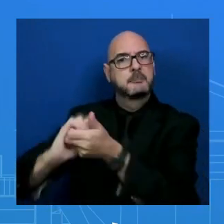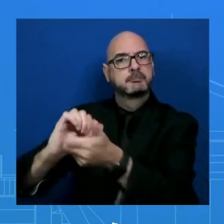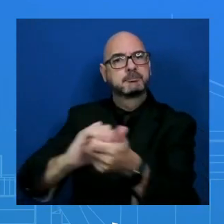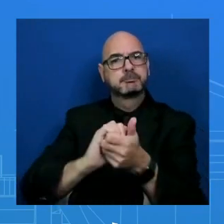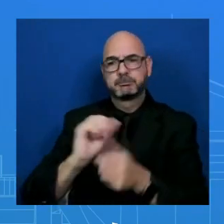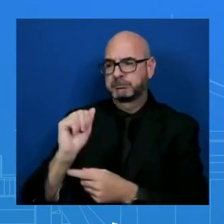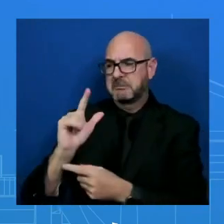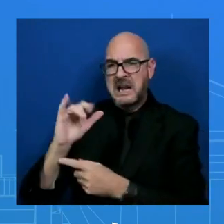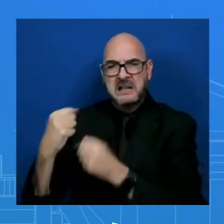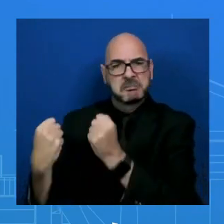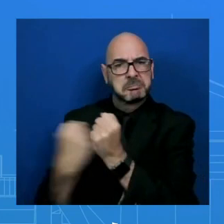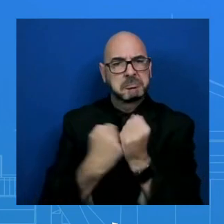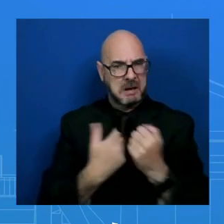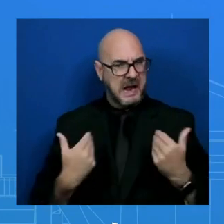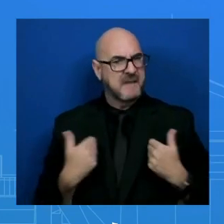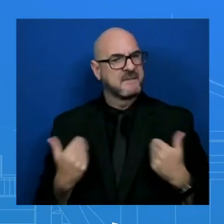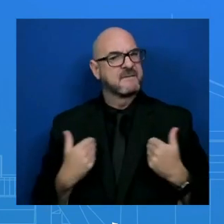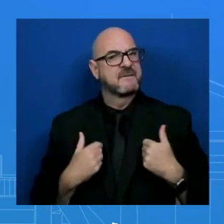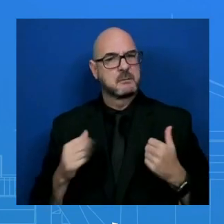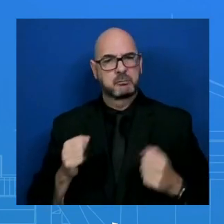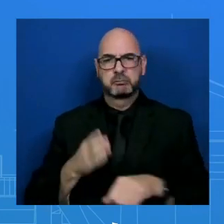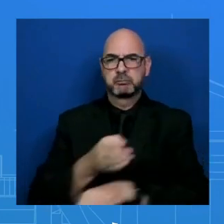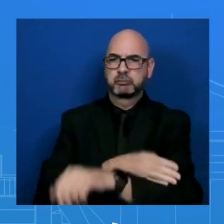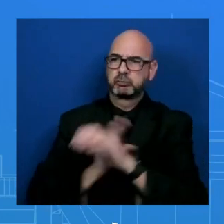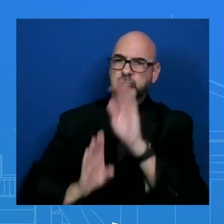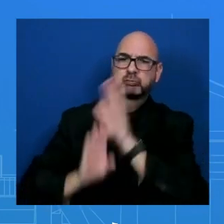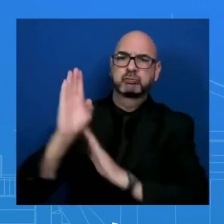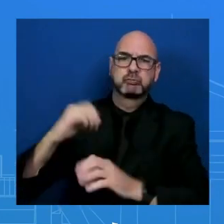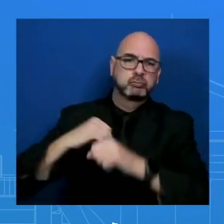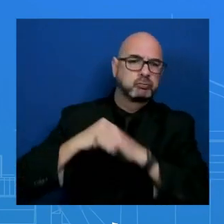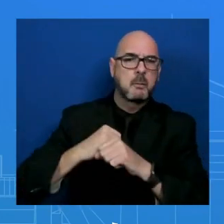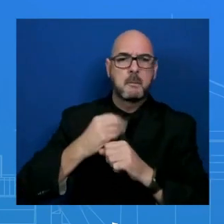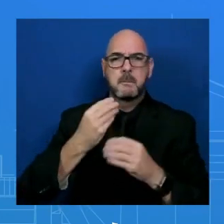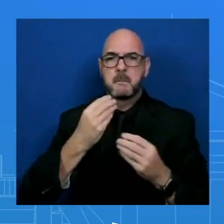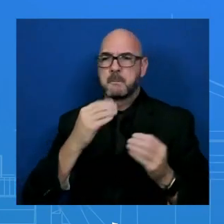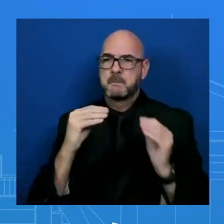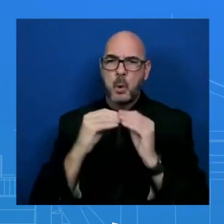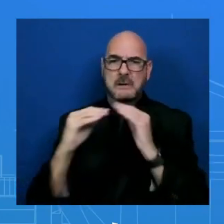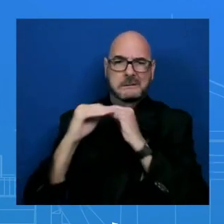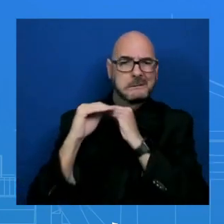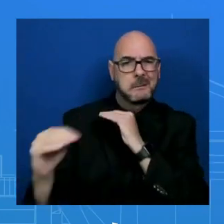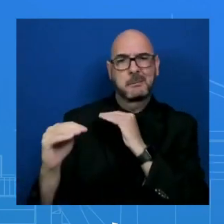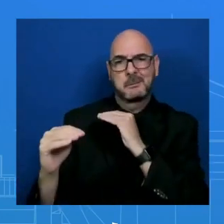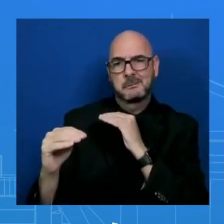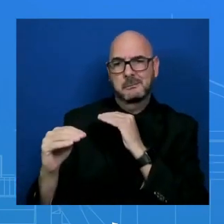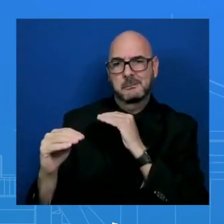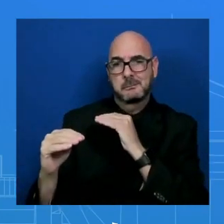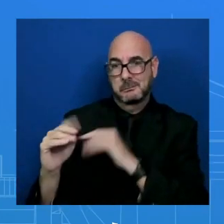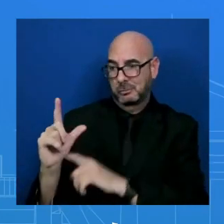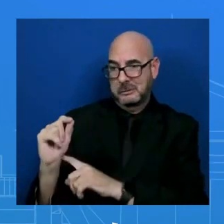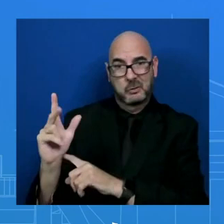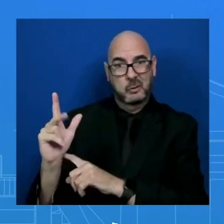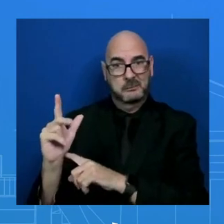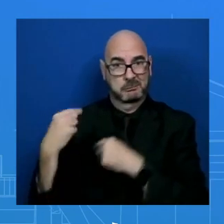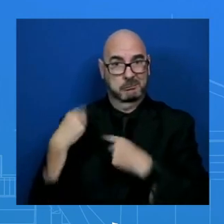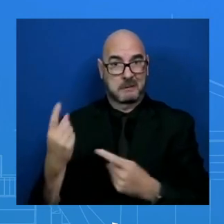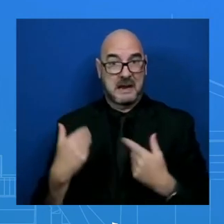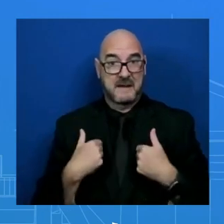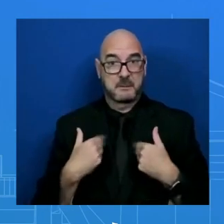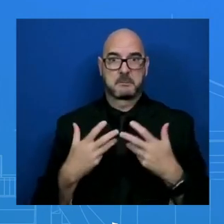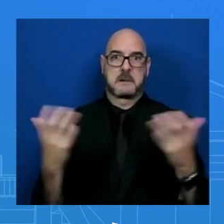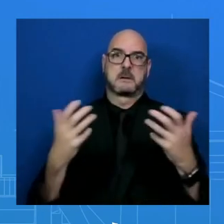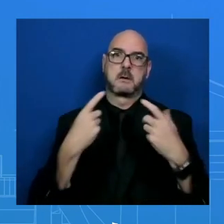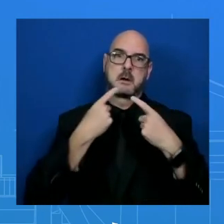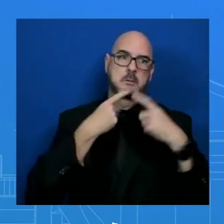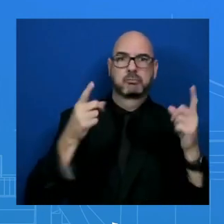and security of that region. And the year 2023 has been a year of substantial progress in that regard delivered by President Biden